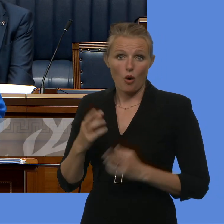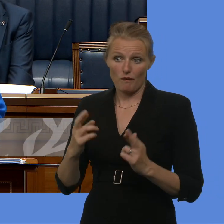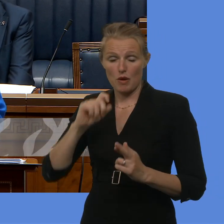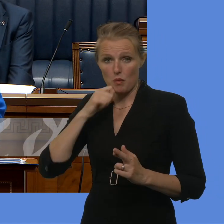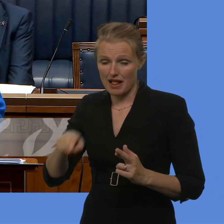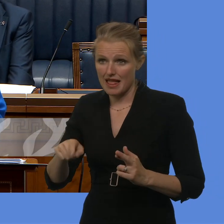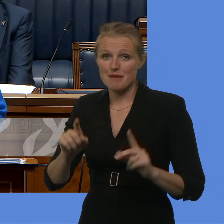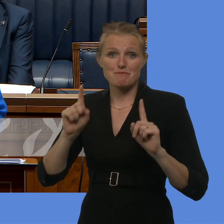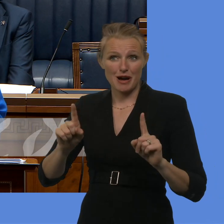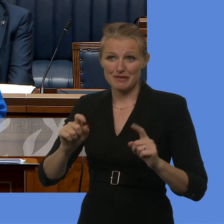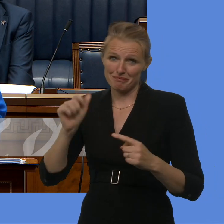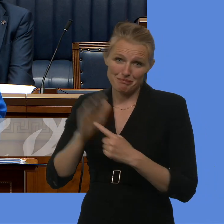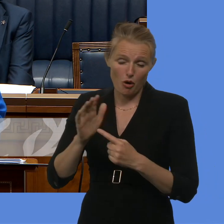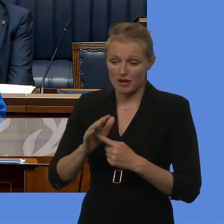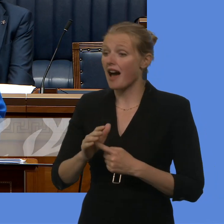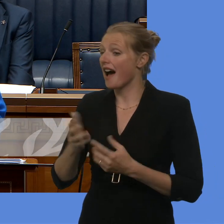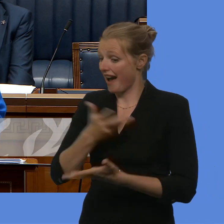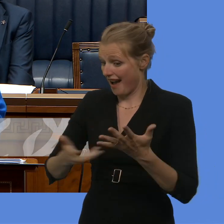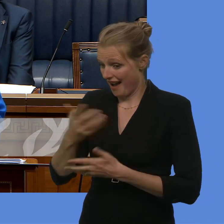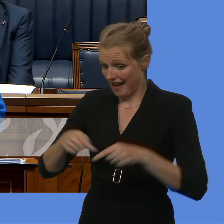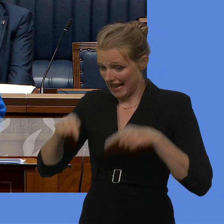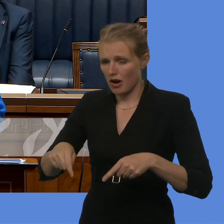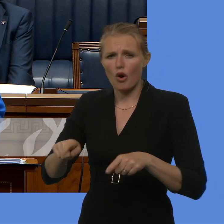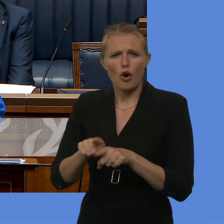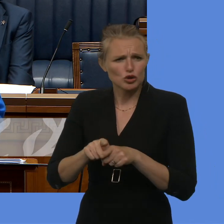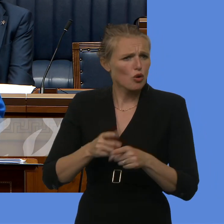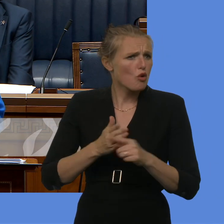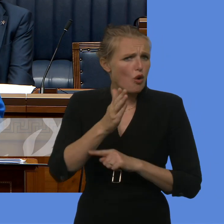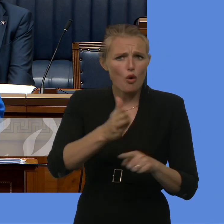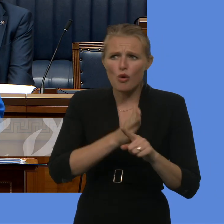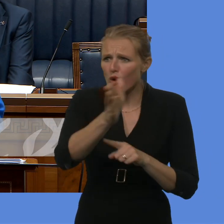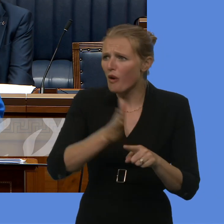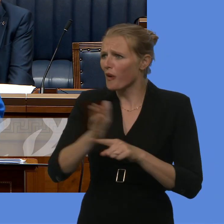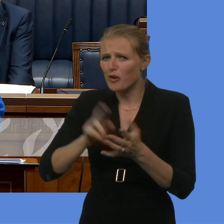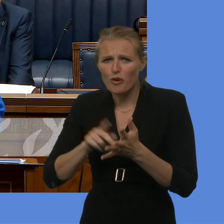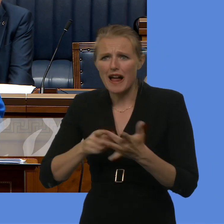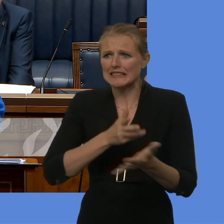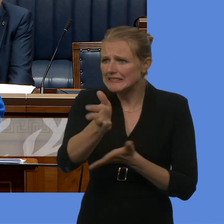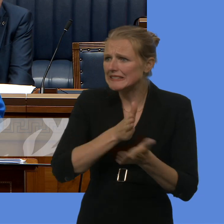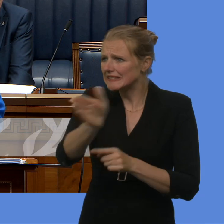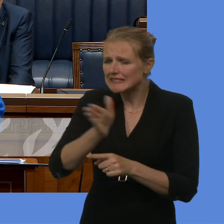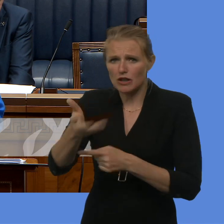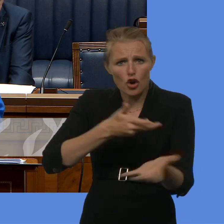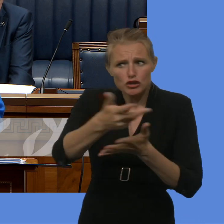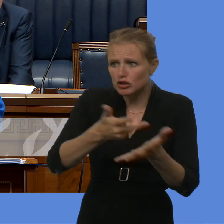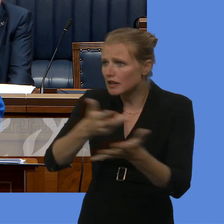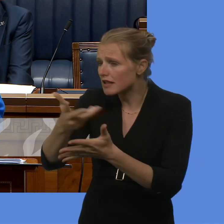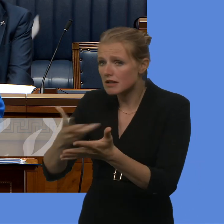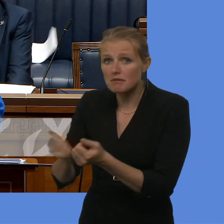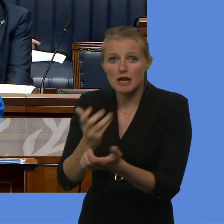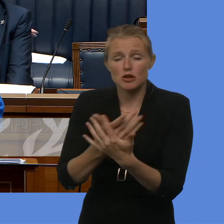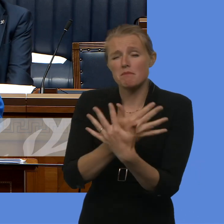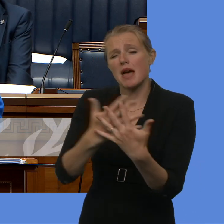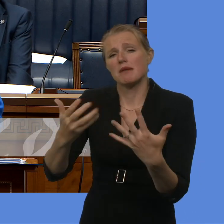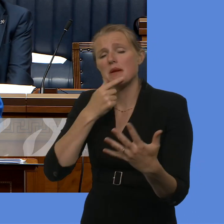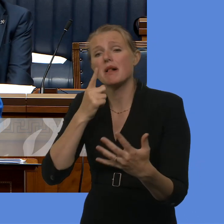the key thing will be getting out there on the ground and throughout every part and place in Northern Ireland to try to ensure that the maximum number of